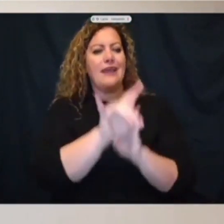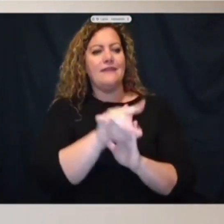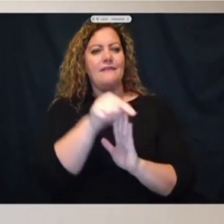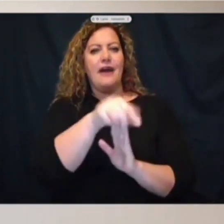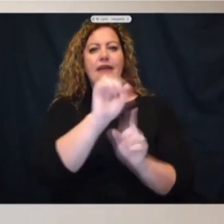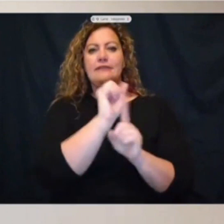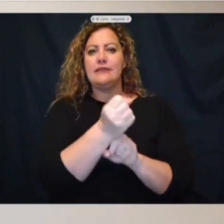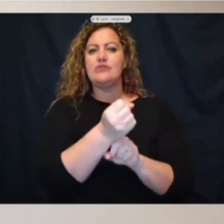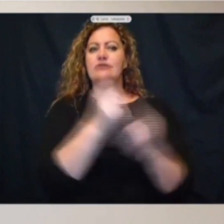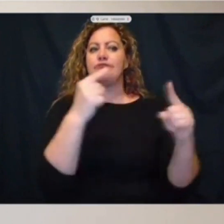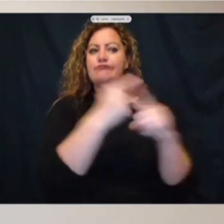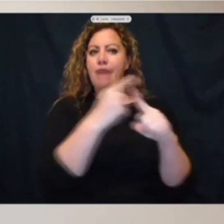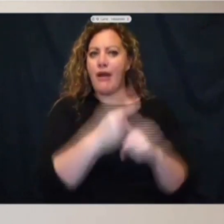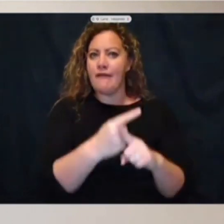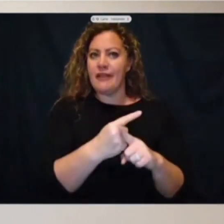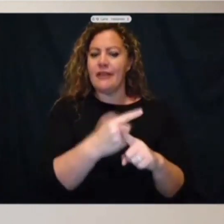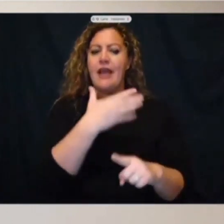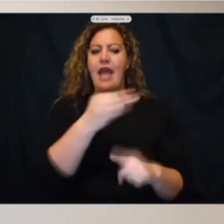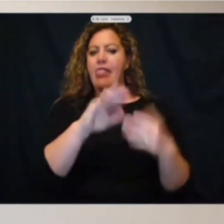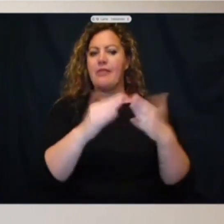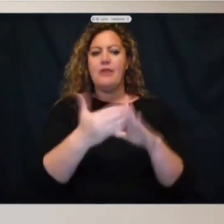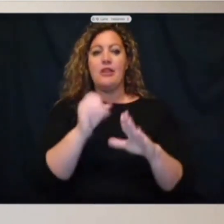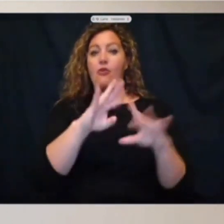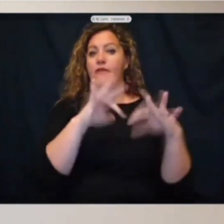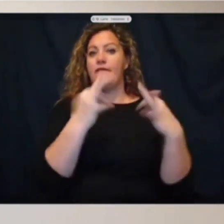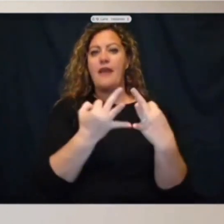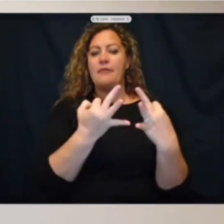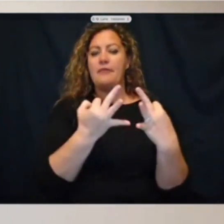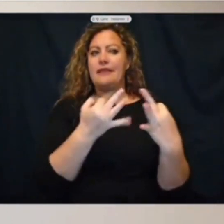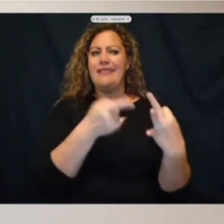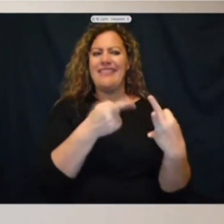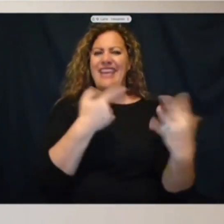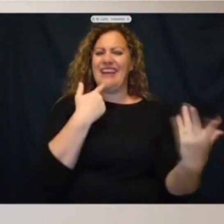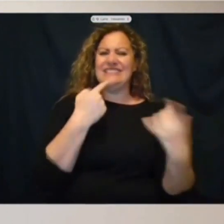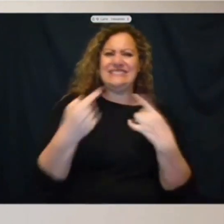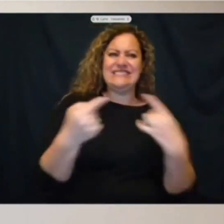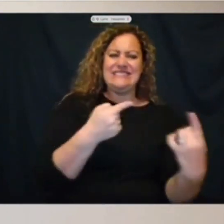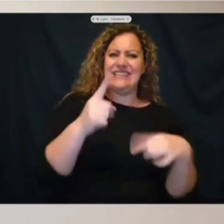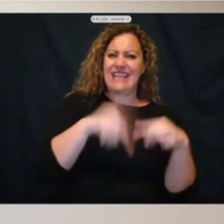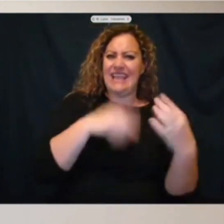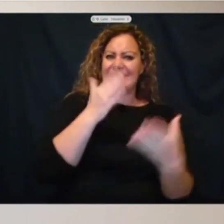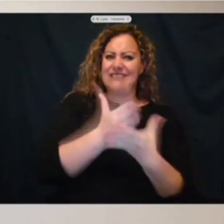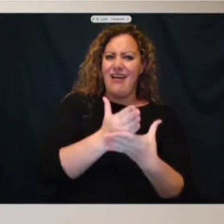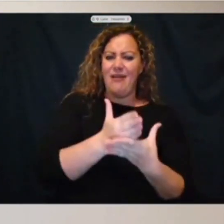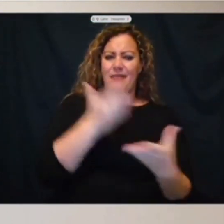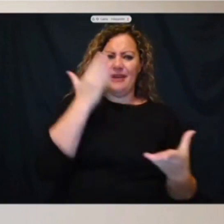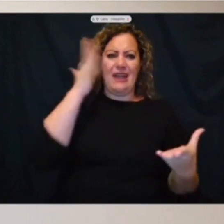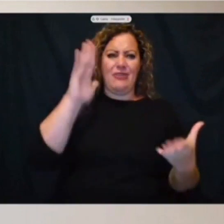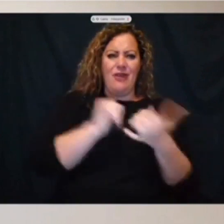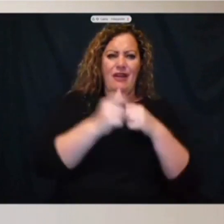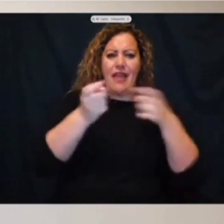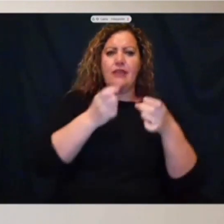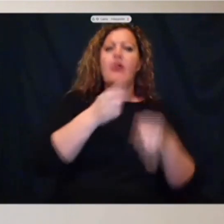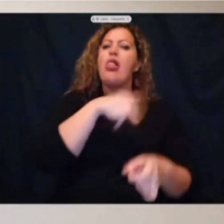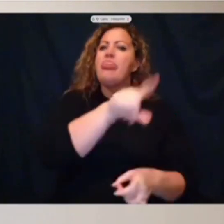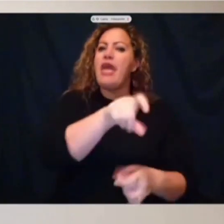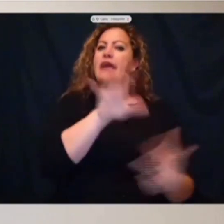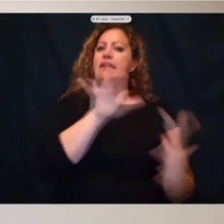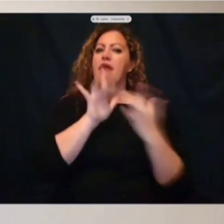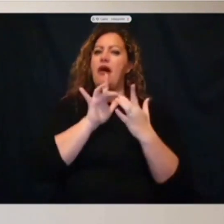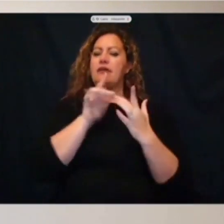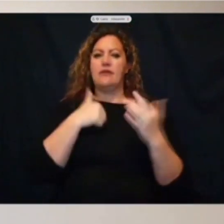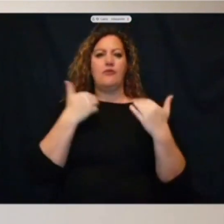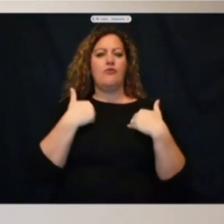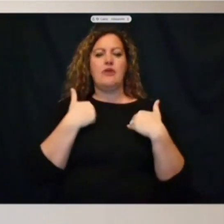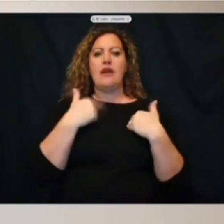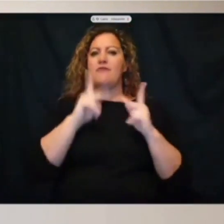occurring and the community or the family can't stop it. They don't know how to handle it. They need to contact us. We have CIT. We have people